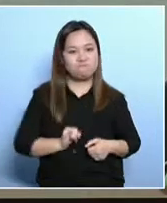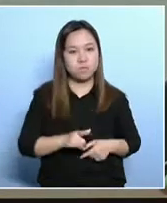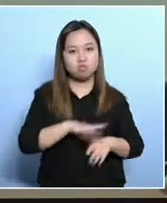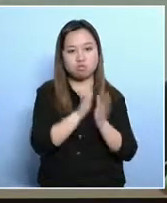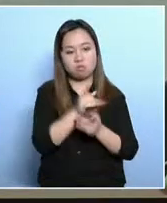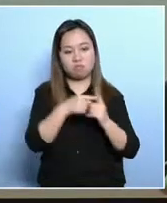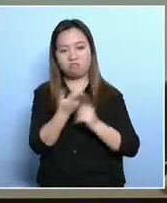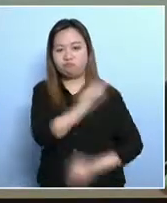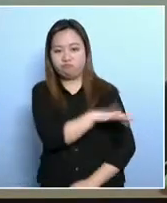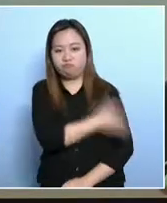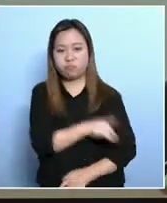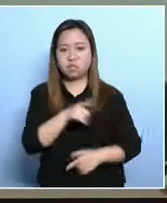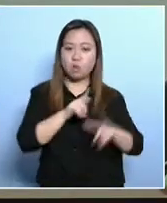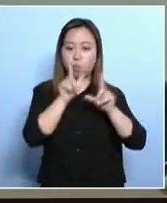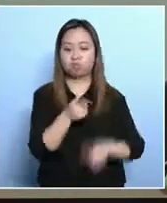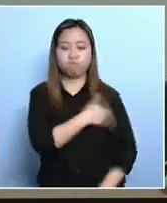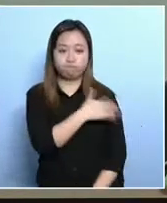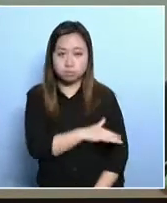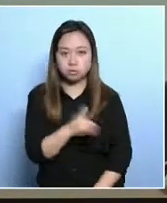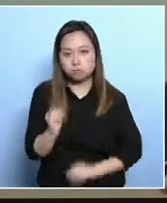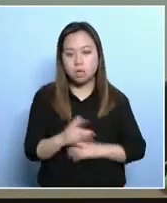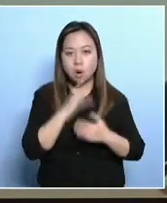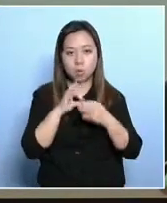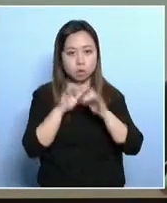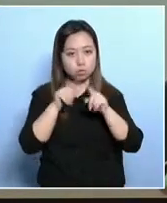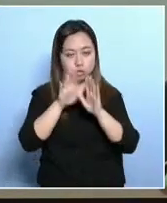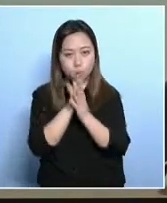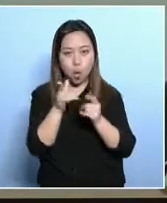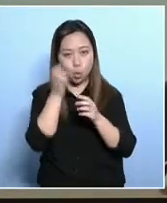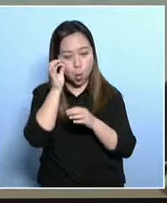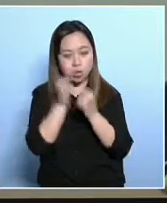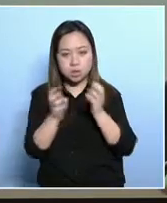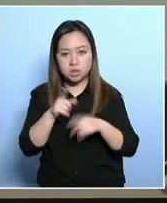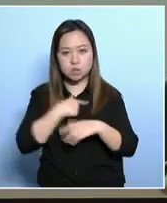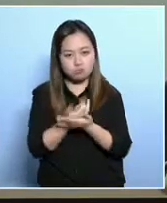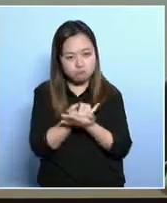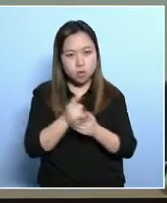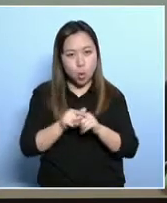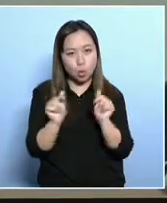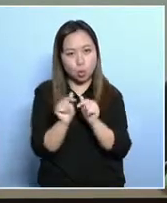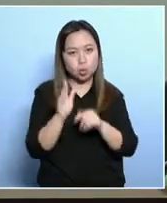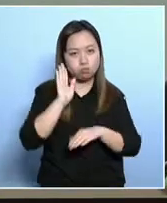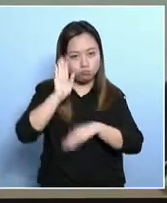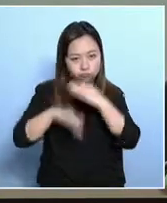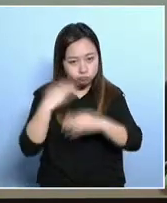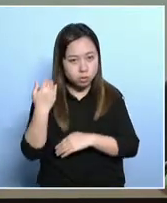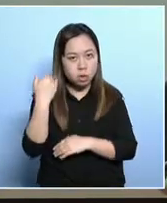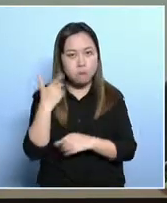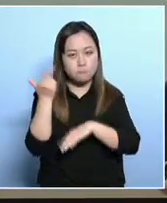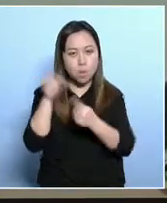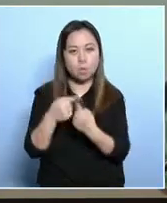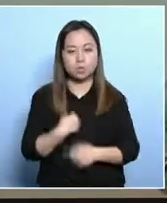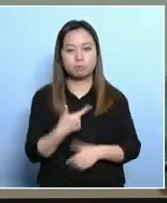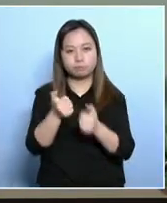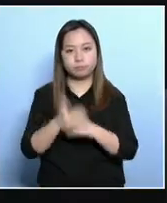really failing to be conscientious. So the government